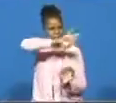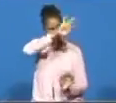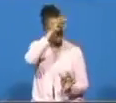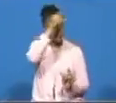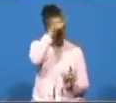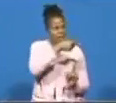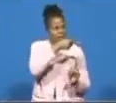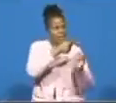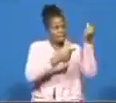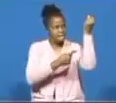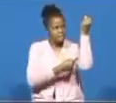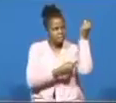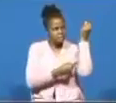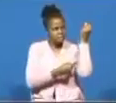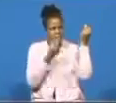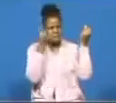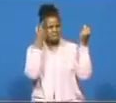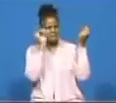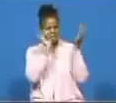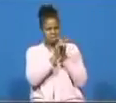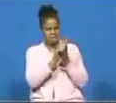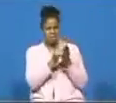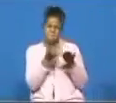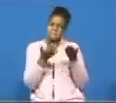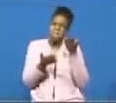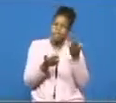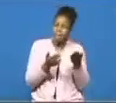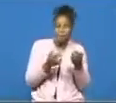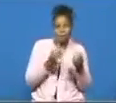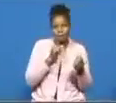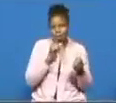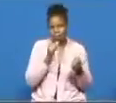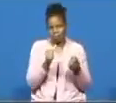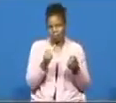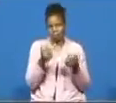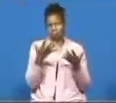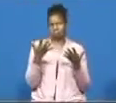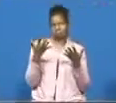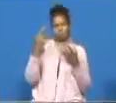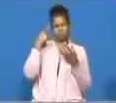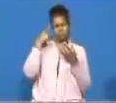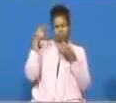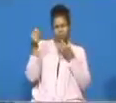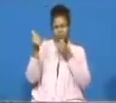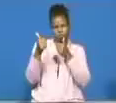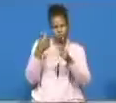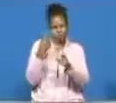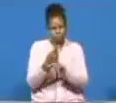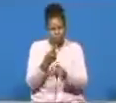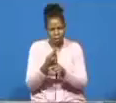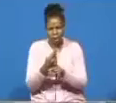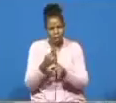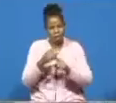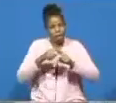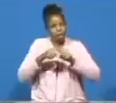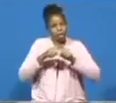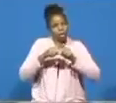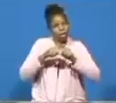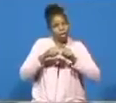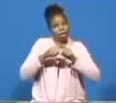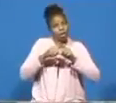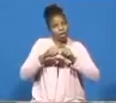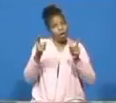be logical uh while everybody else is keeping sunday that god is still saying remember